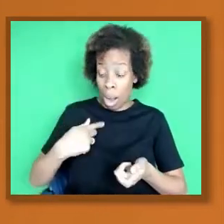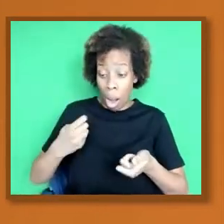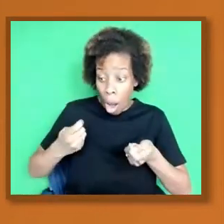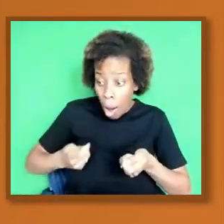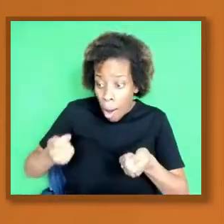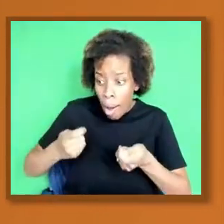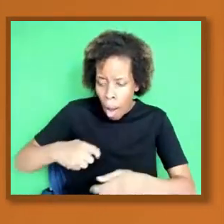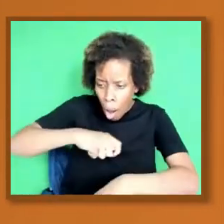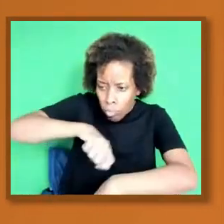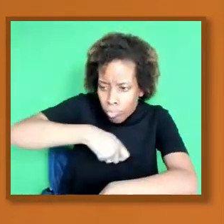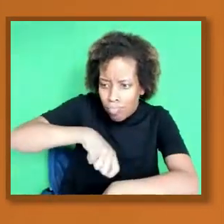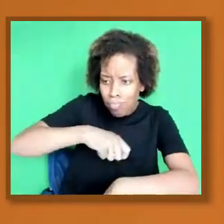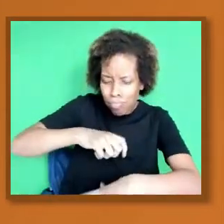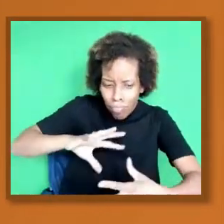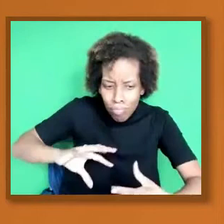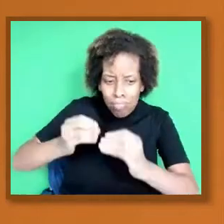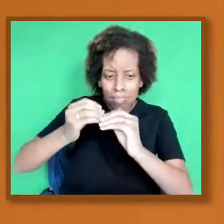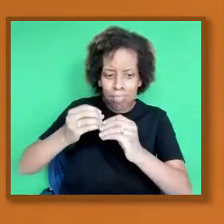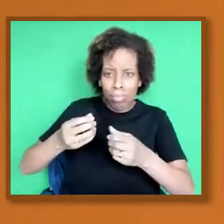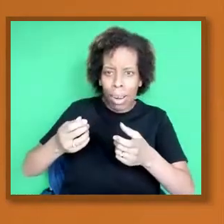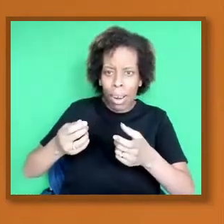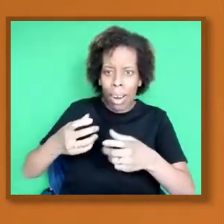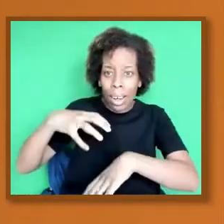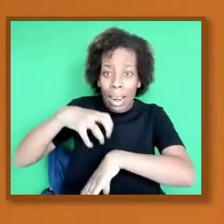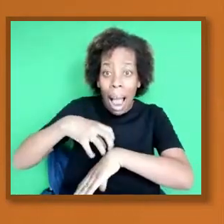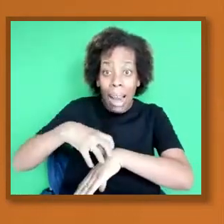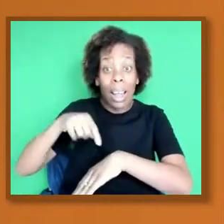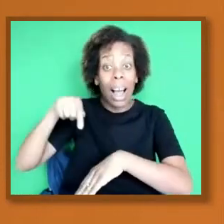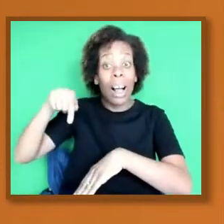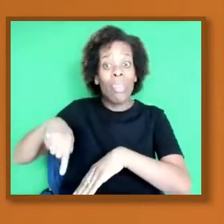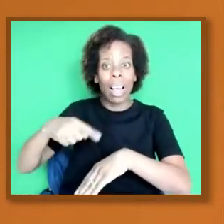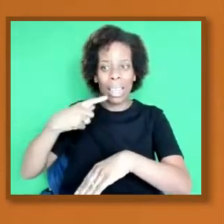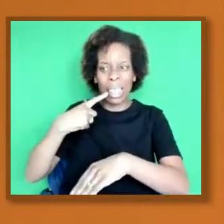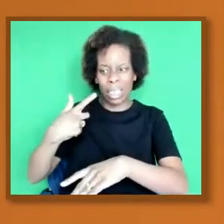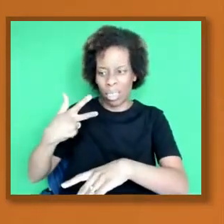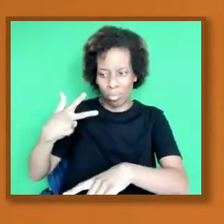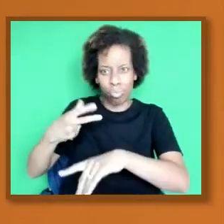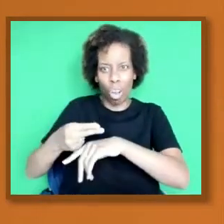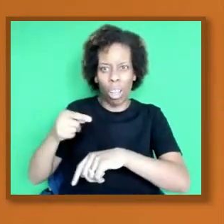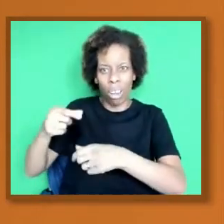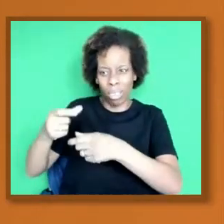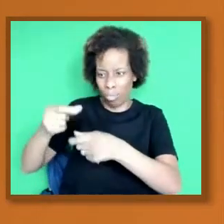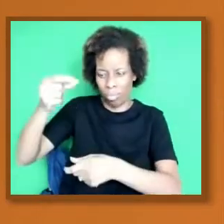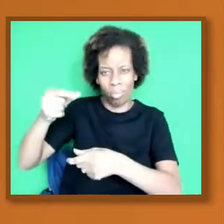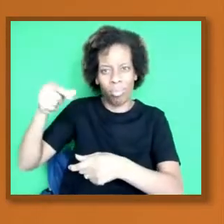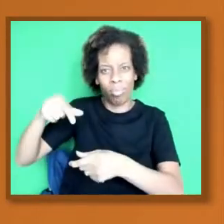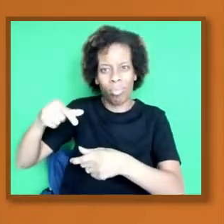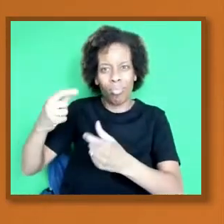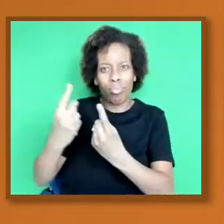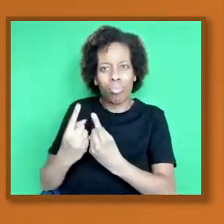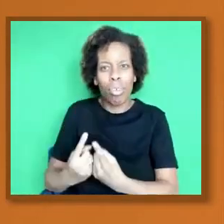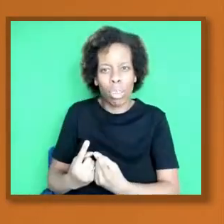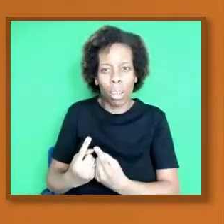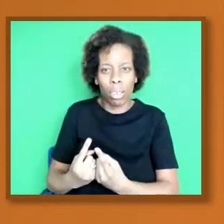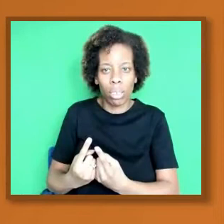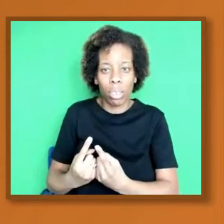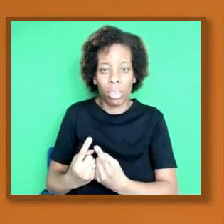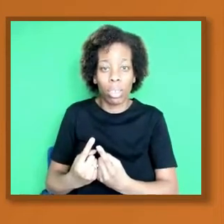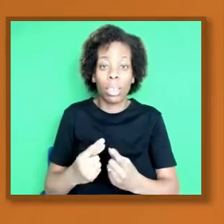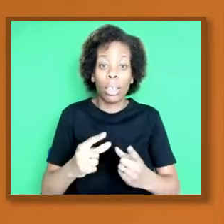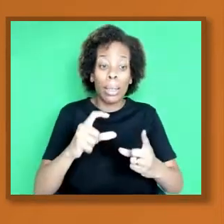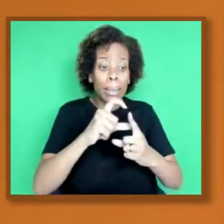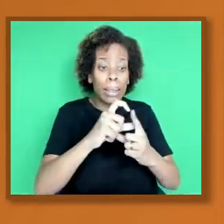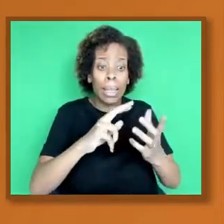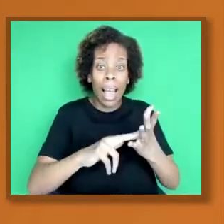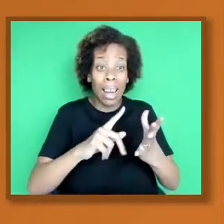And that's basically how, you know, how genetics work. DNA, i.e. the book, has got all